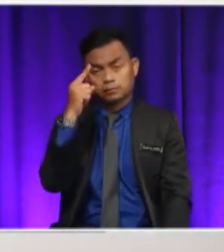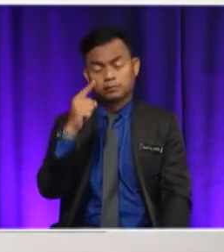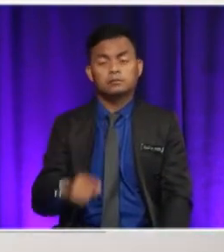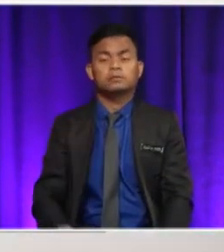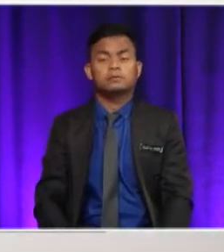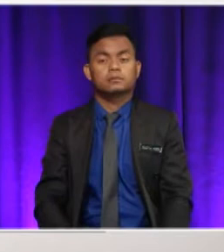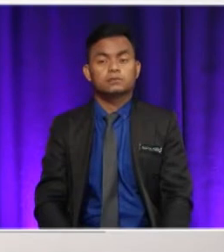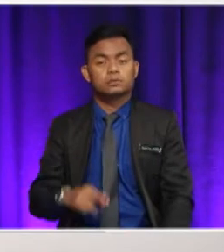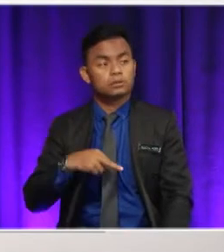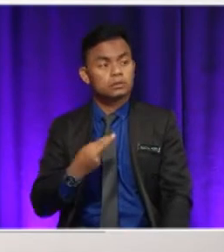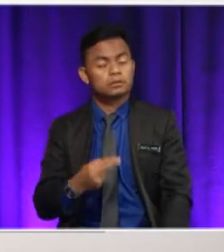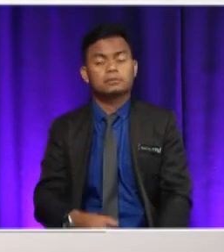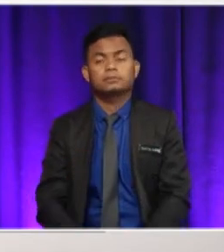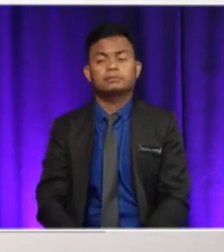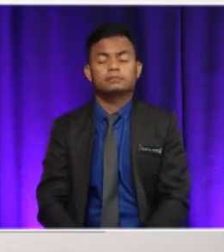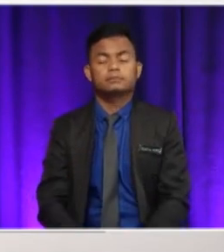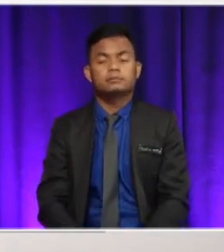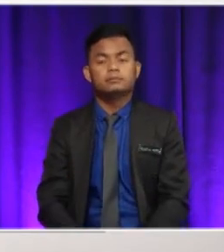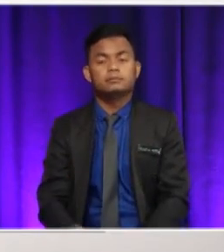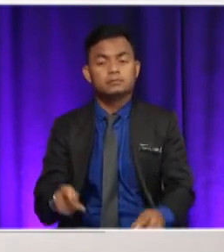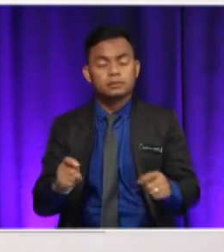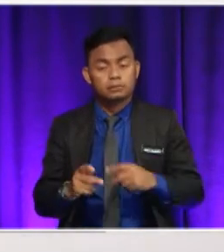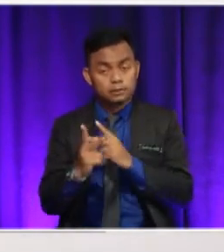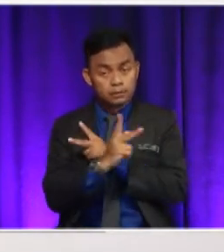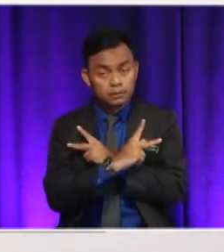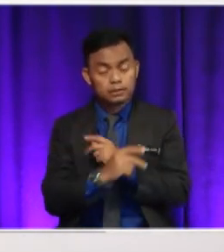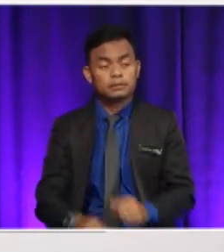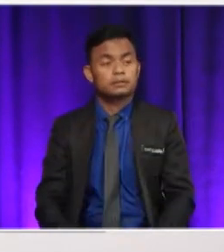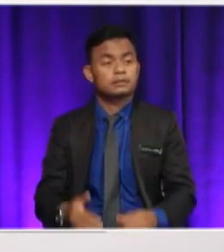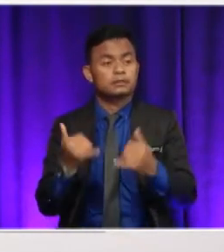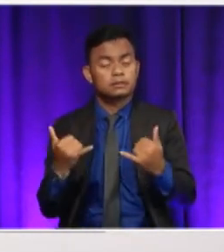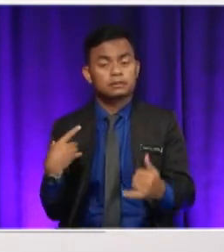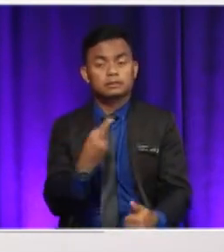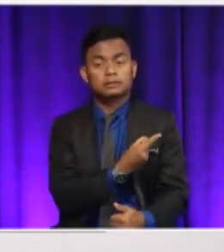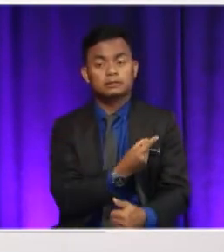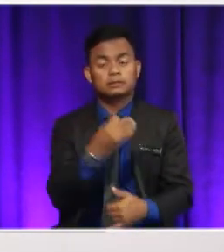experiences. Okay, thank you, Aisha. Now we have the next paragraph.